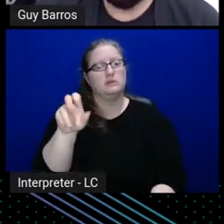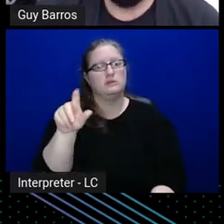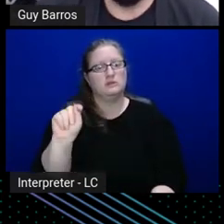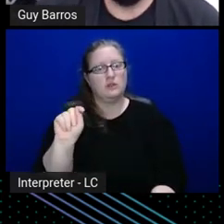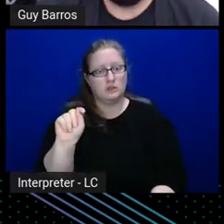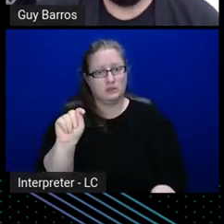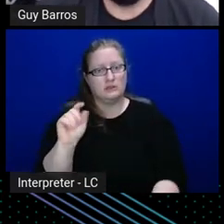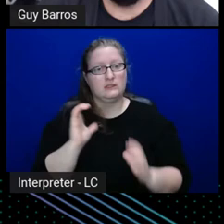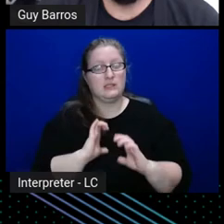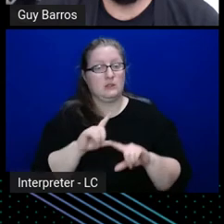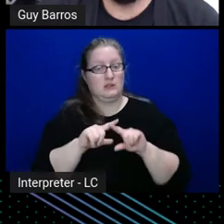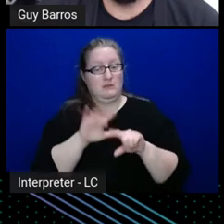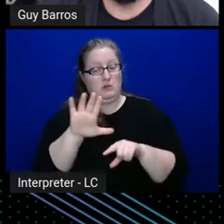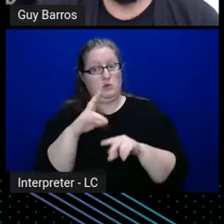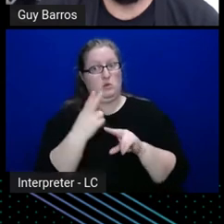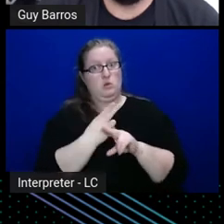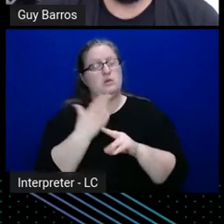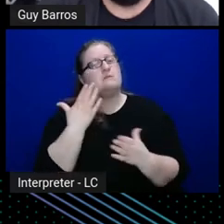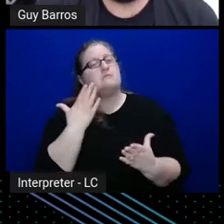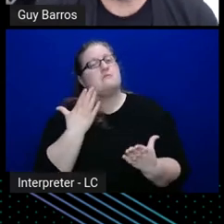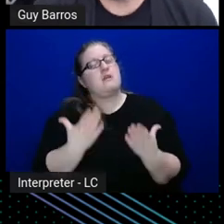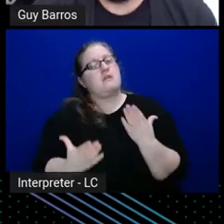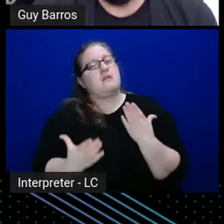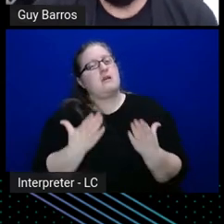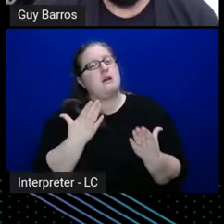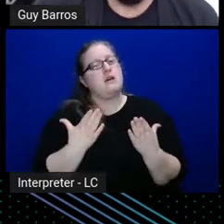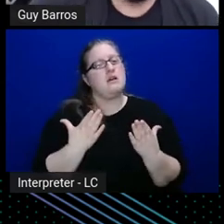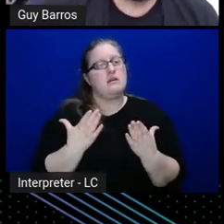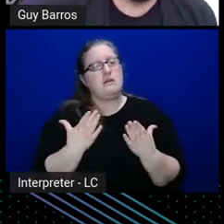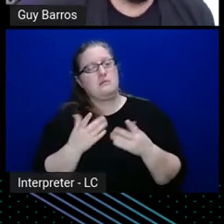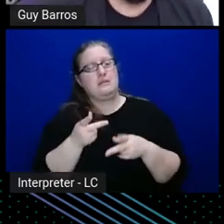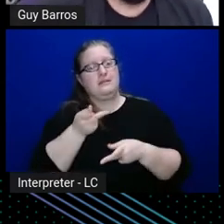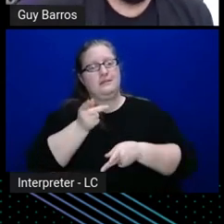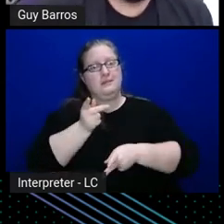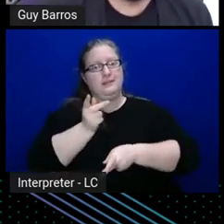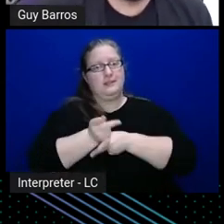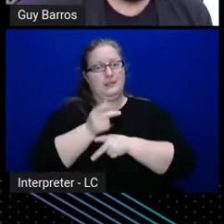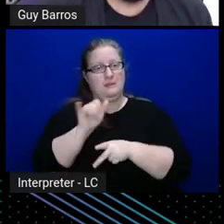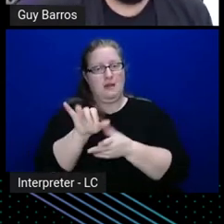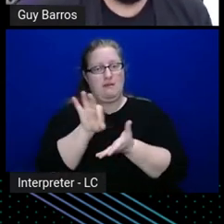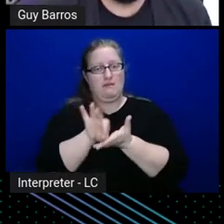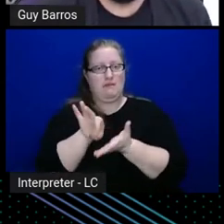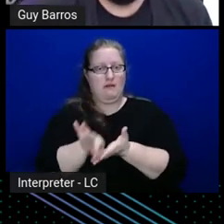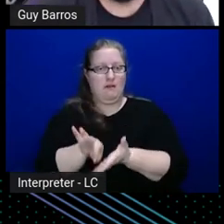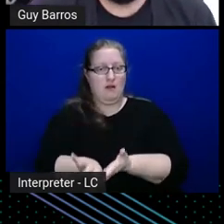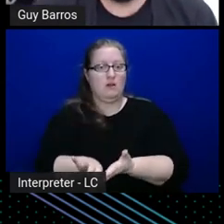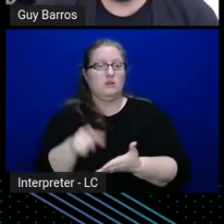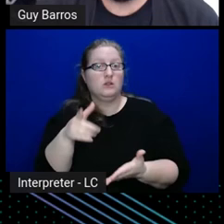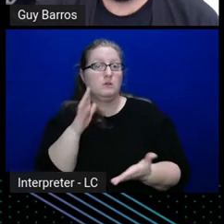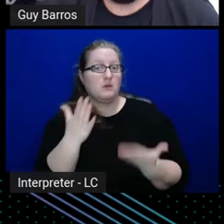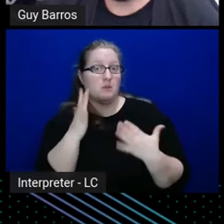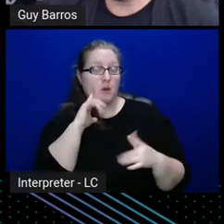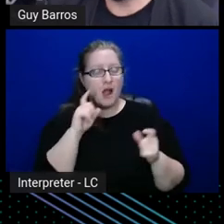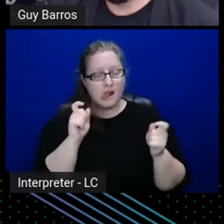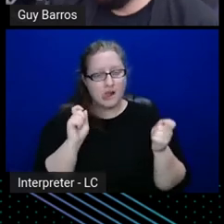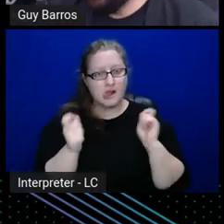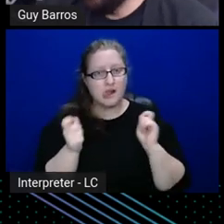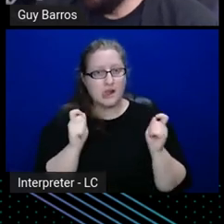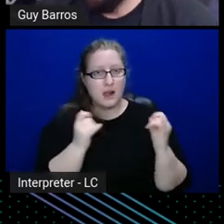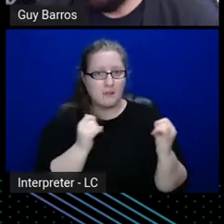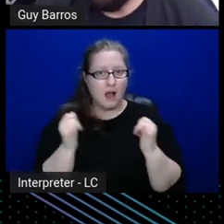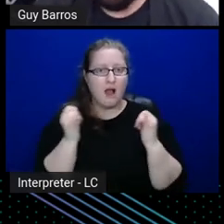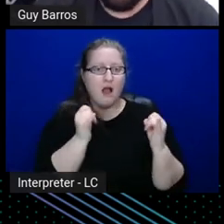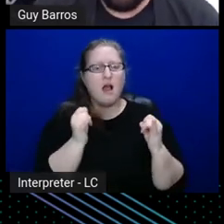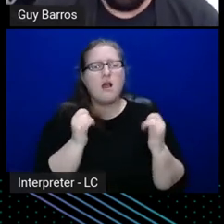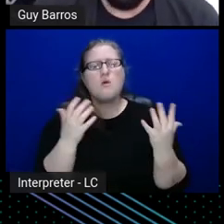use case, you may want to keep that count down, so, you may want to play around with what my user claim actually is,